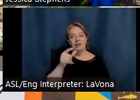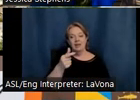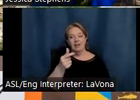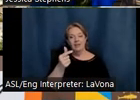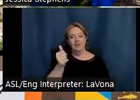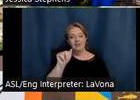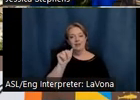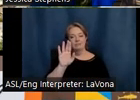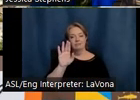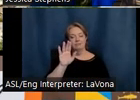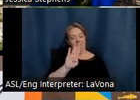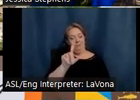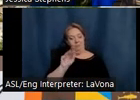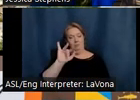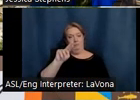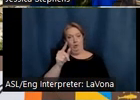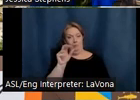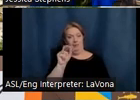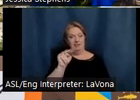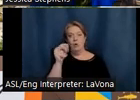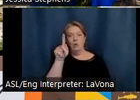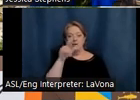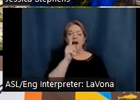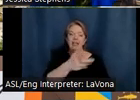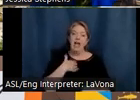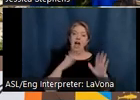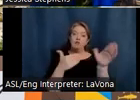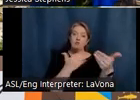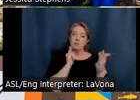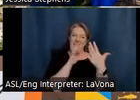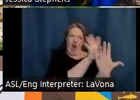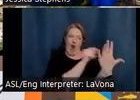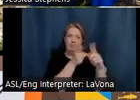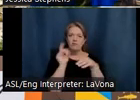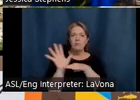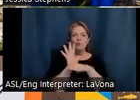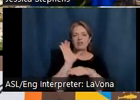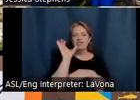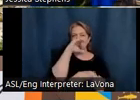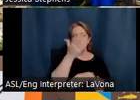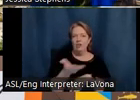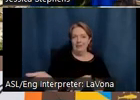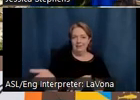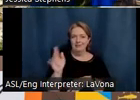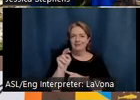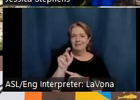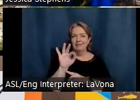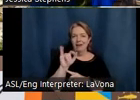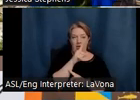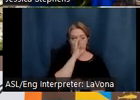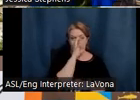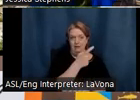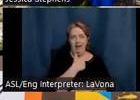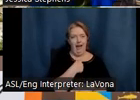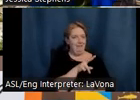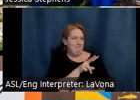Things, and I confess I'm a super fan, so this is somewhere I'm definitely going to go. So, if you want to sit some wine to wind down, nearby